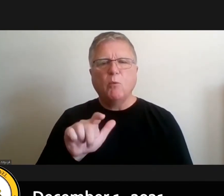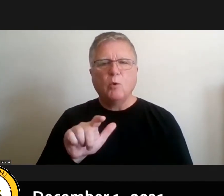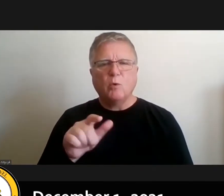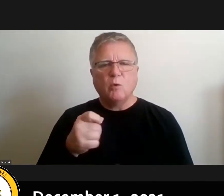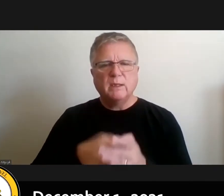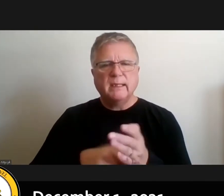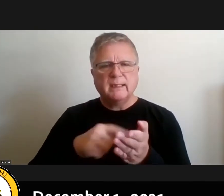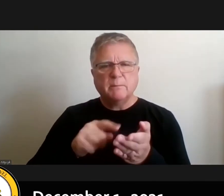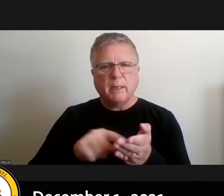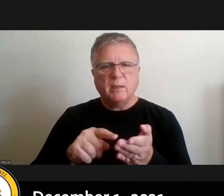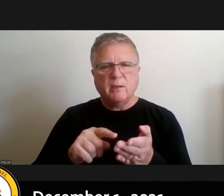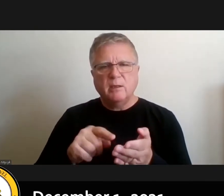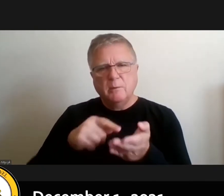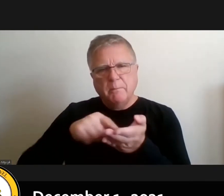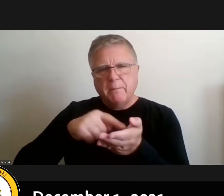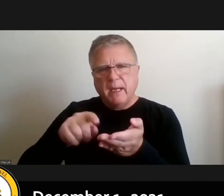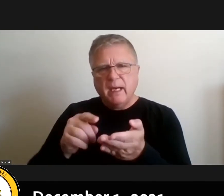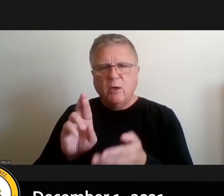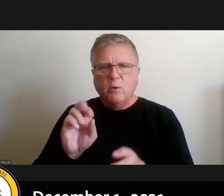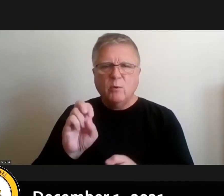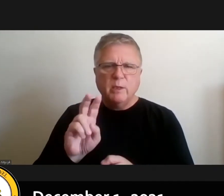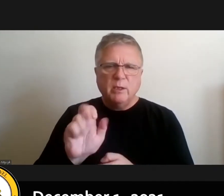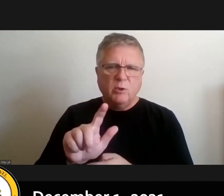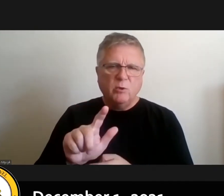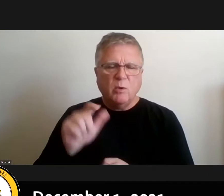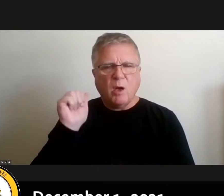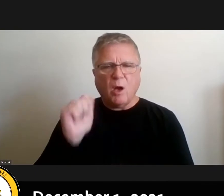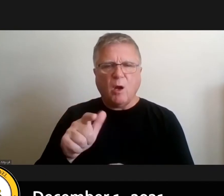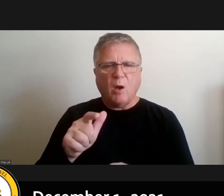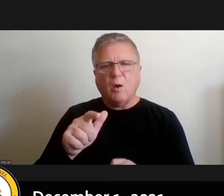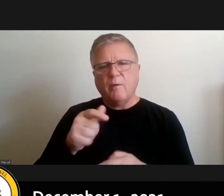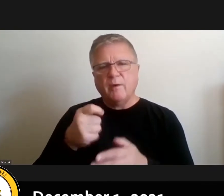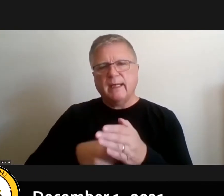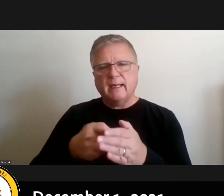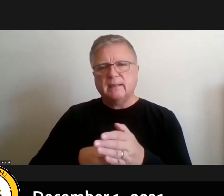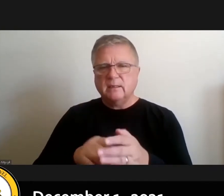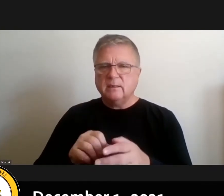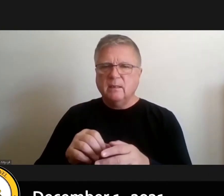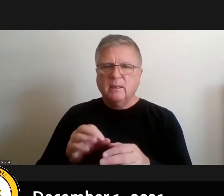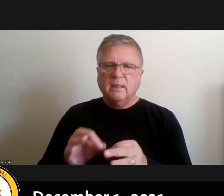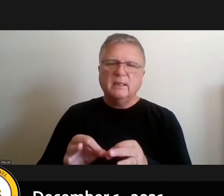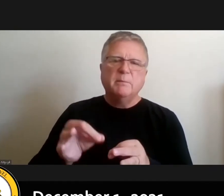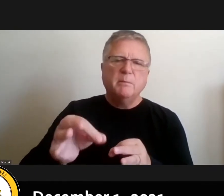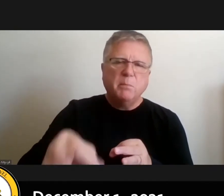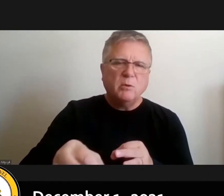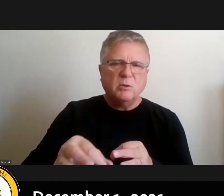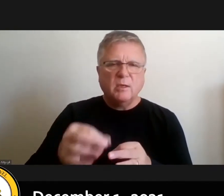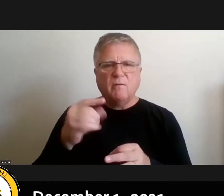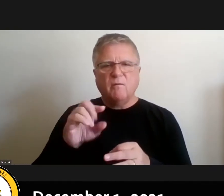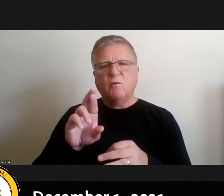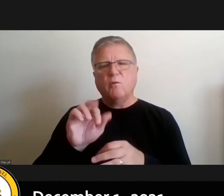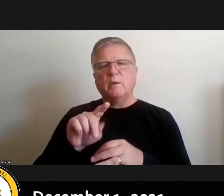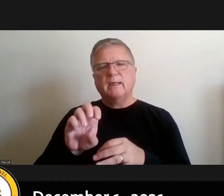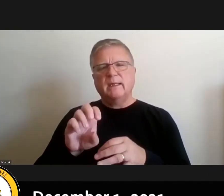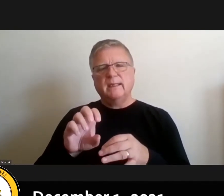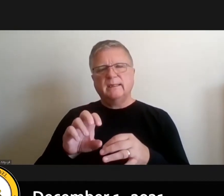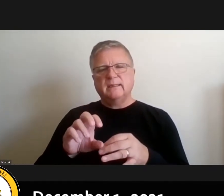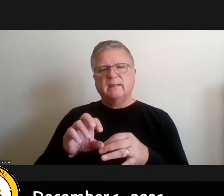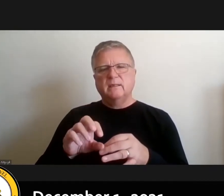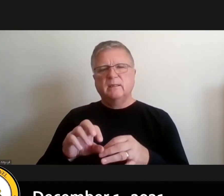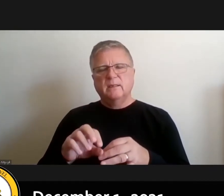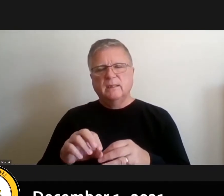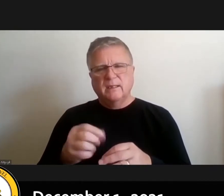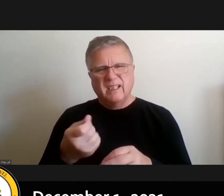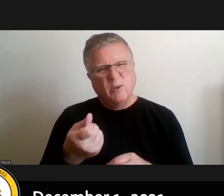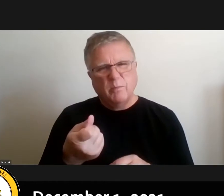review all of their taxes which is working but it's been pushed back um for release for a little bit uh basically